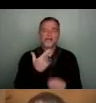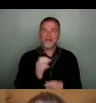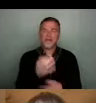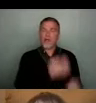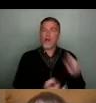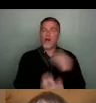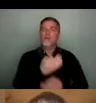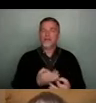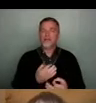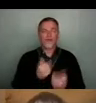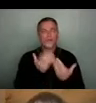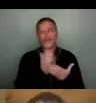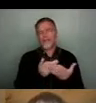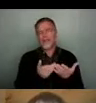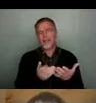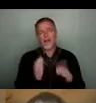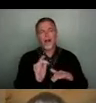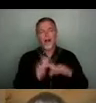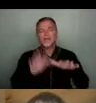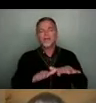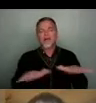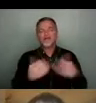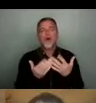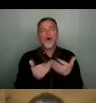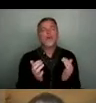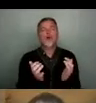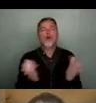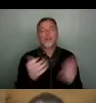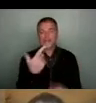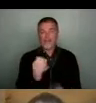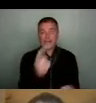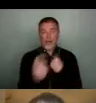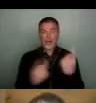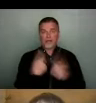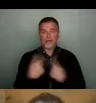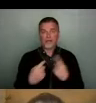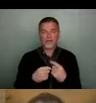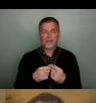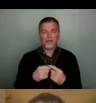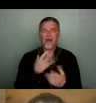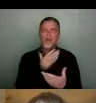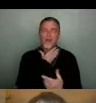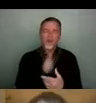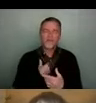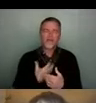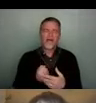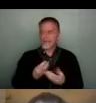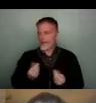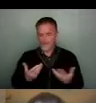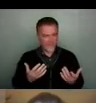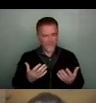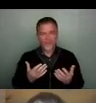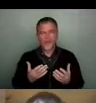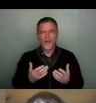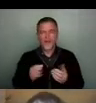from a really light touch open call. And I really wish we'd have had some micro